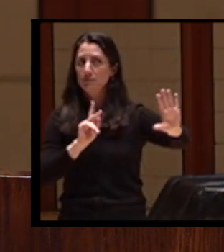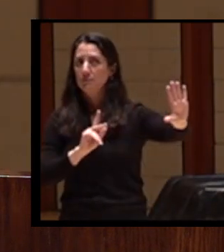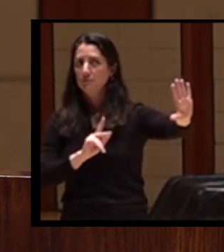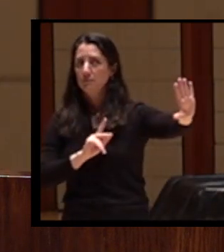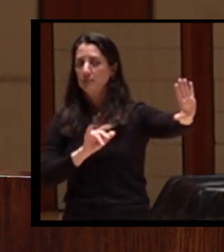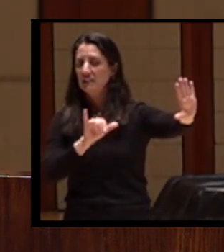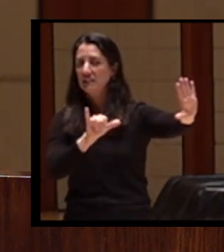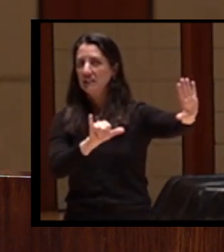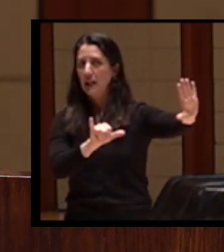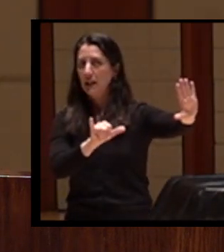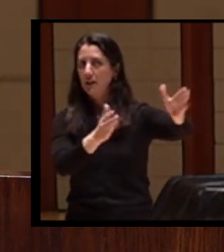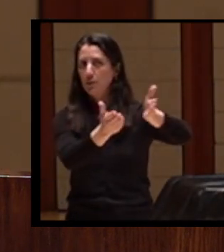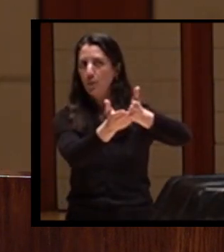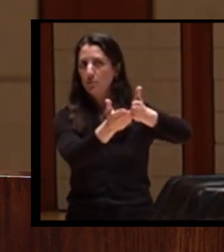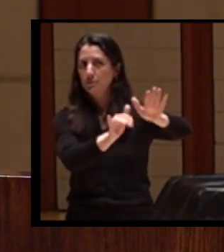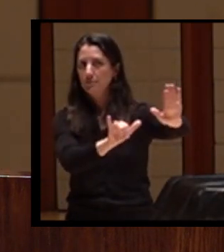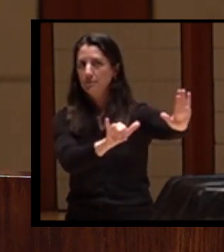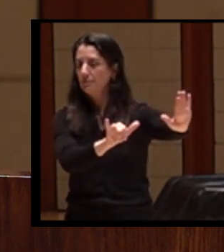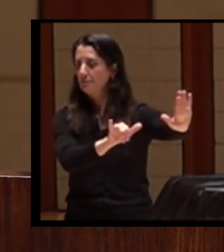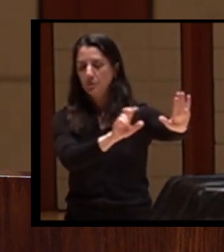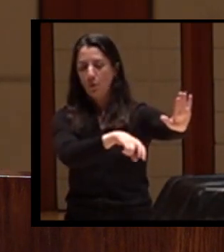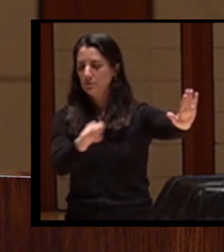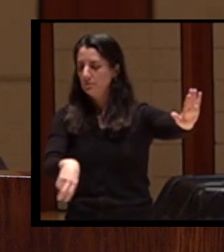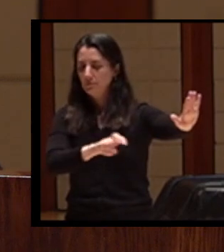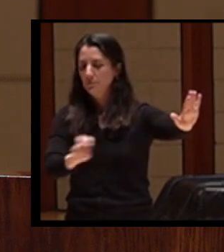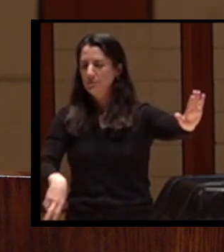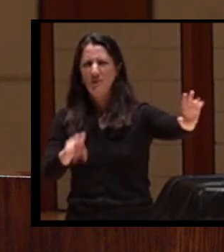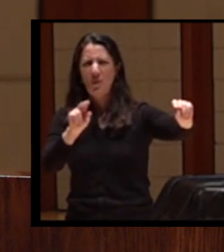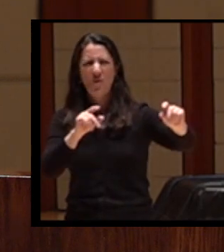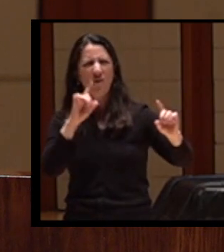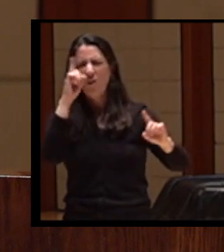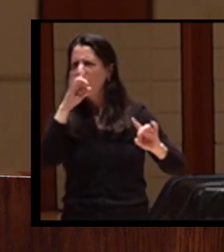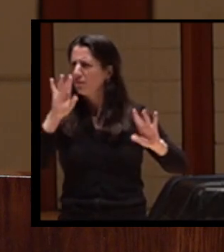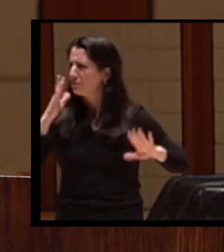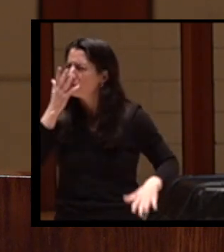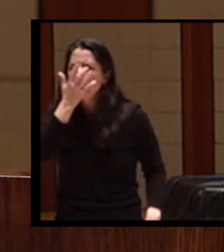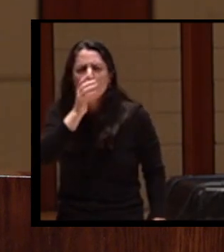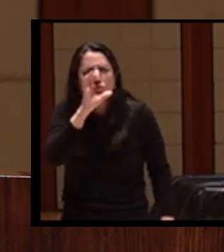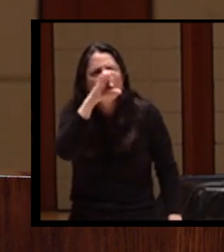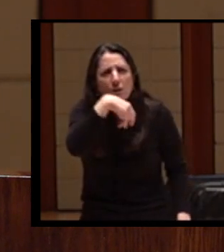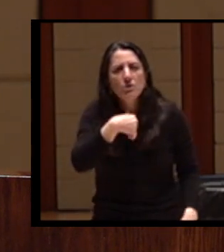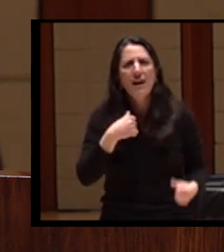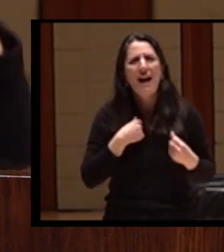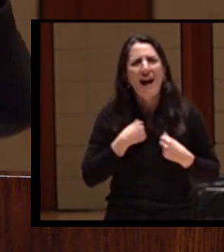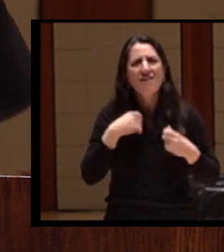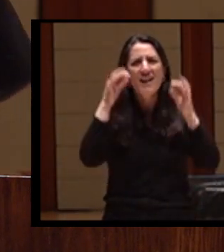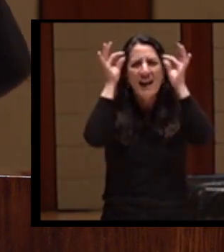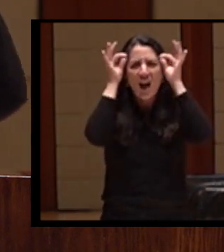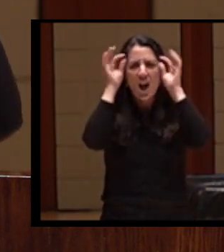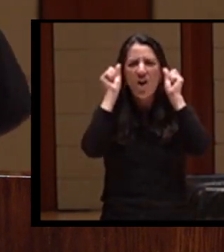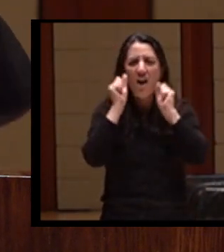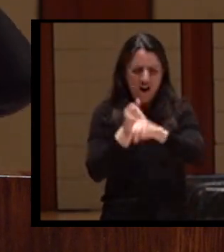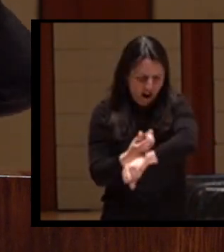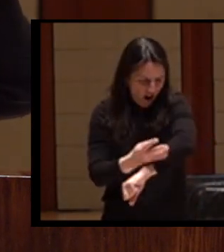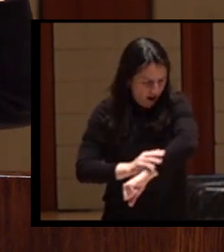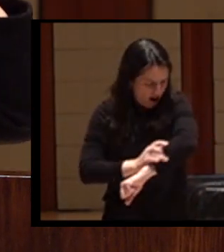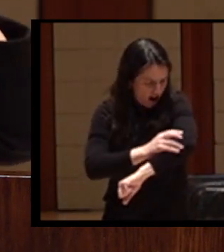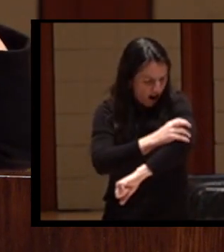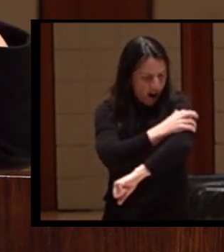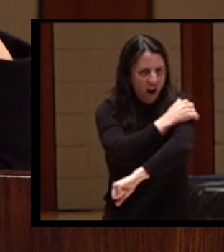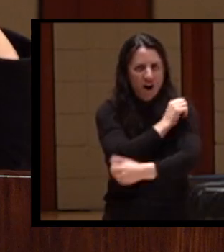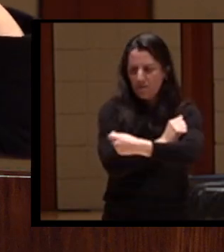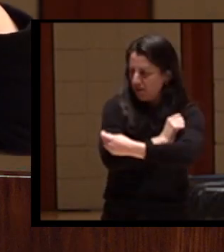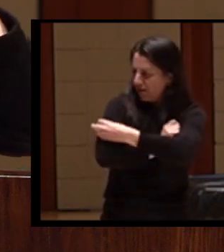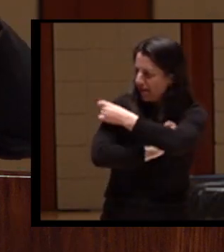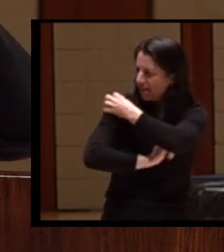and all over their faces and all over their hands. And there were bugs climbing in and out of their